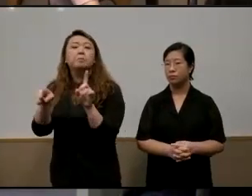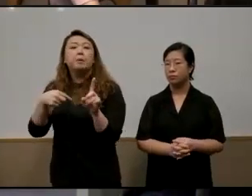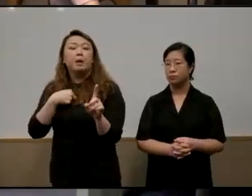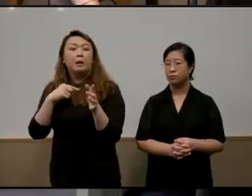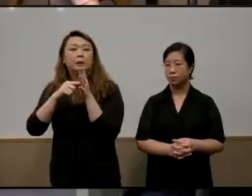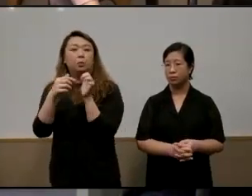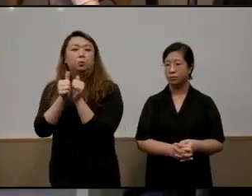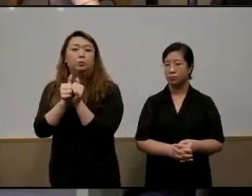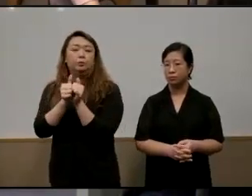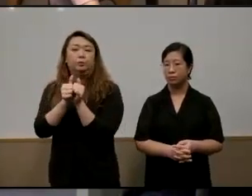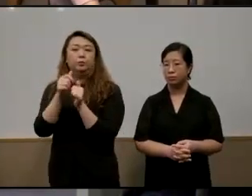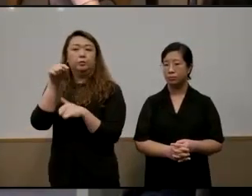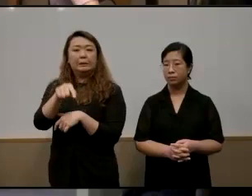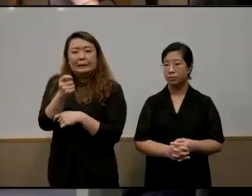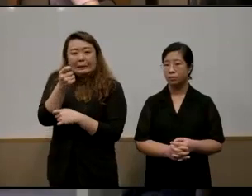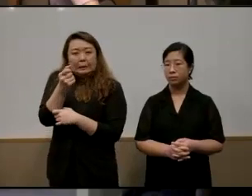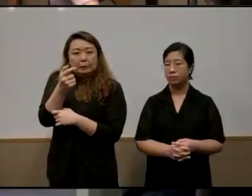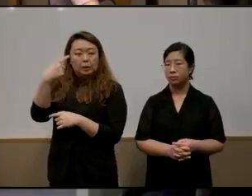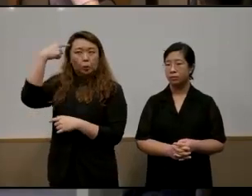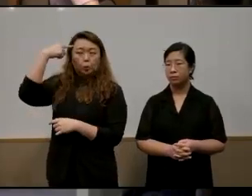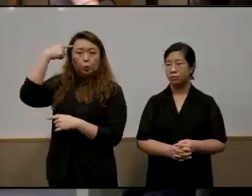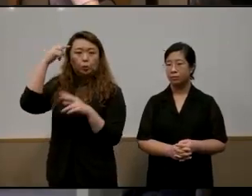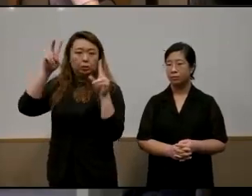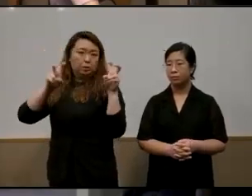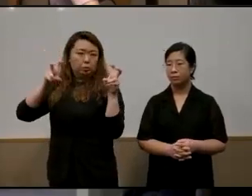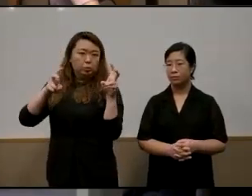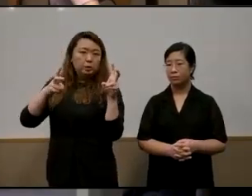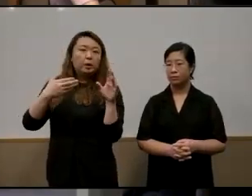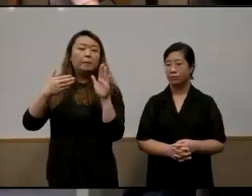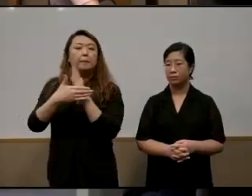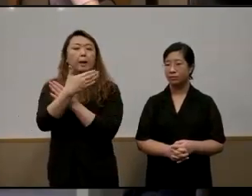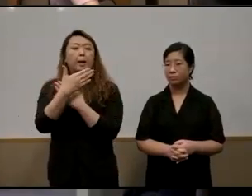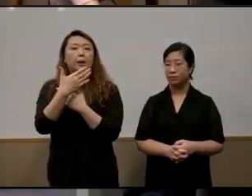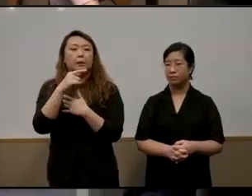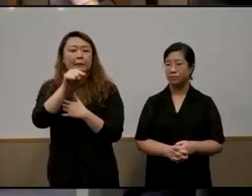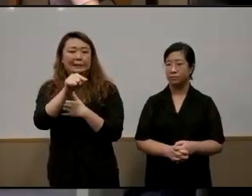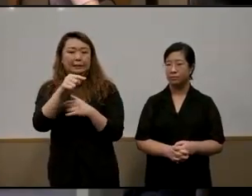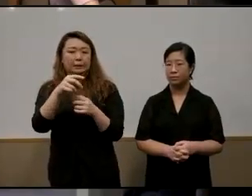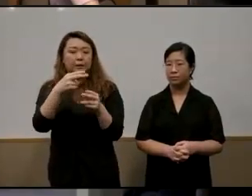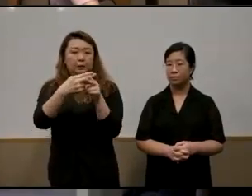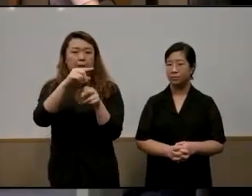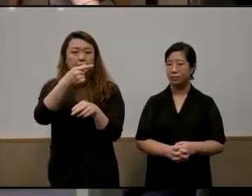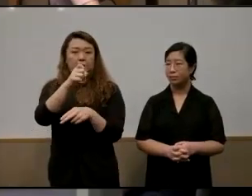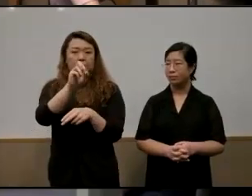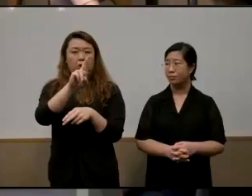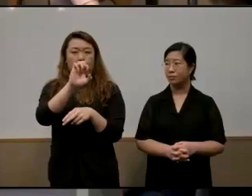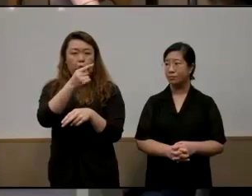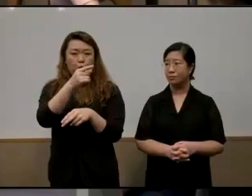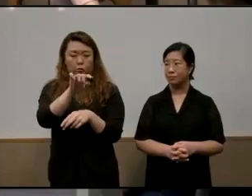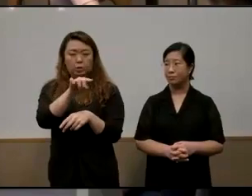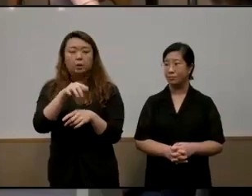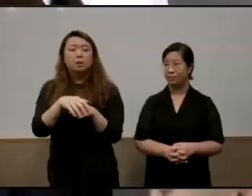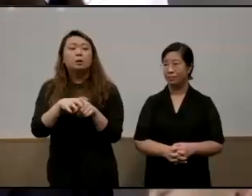me start with this a little bit thought provoking quote by a certain person named josh santayana he says